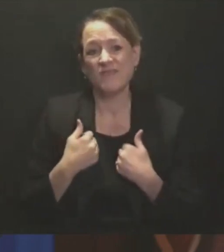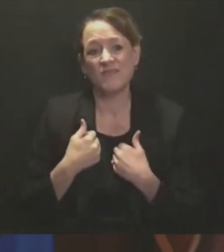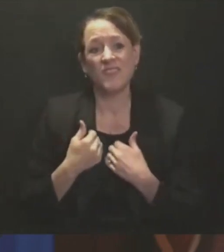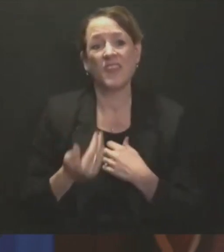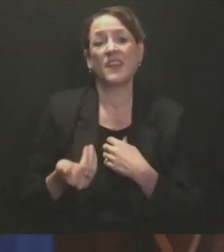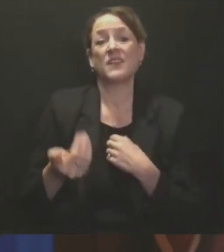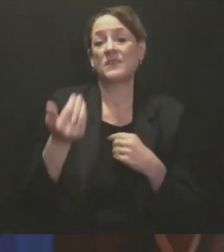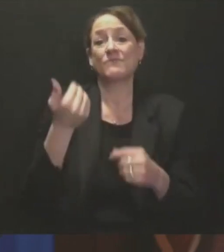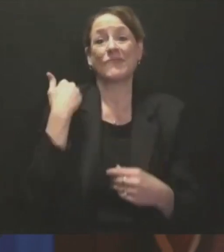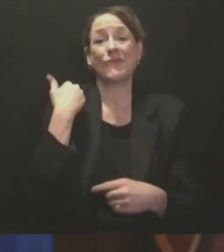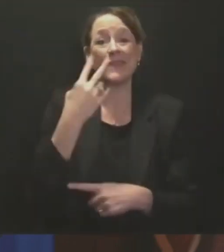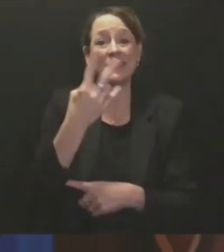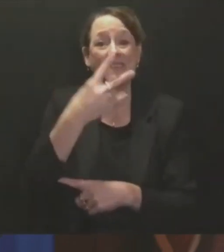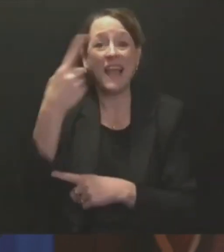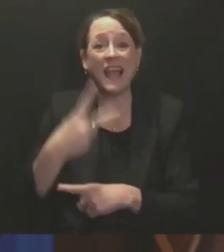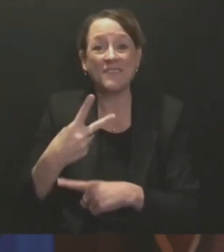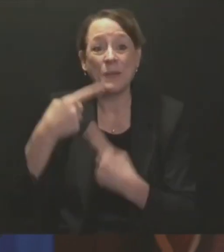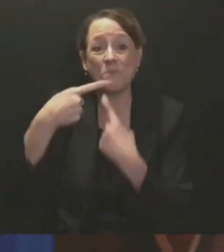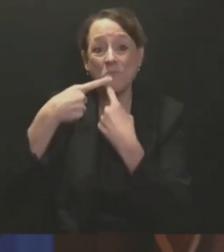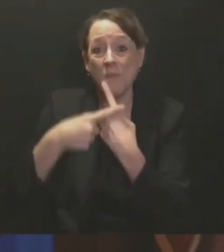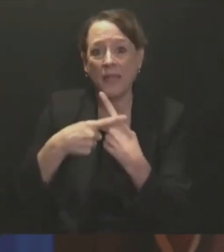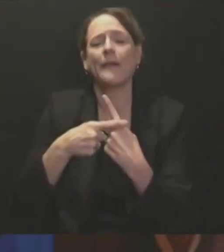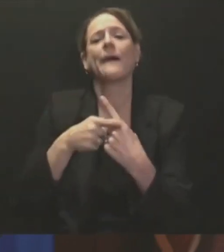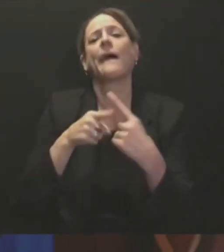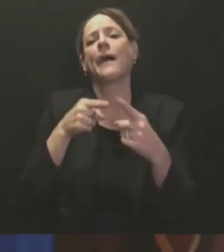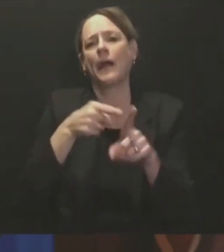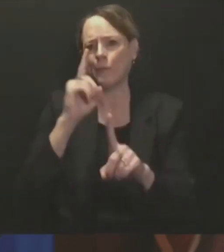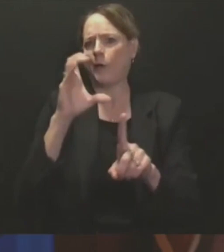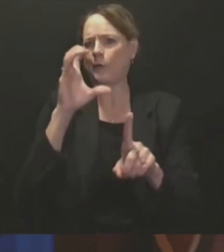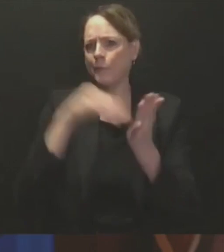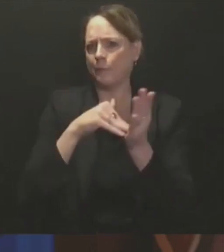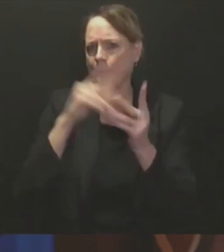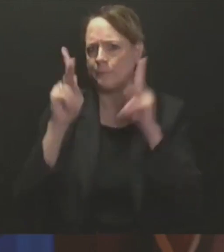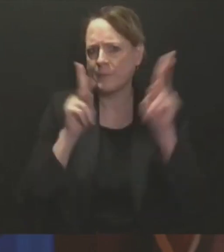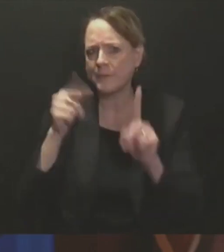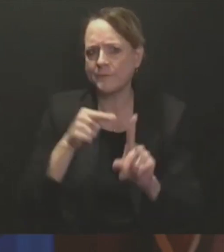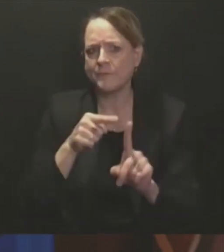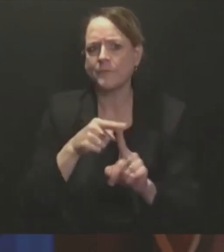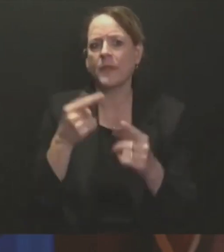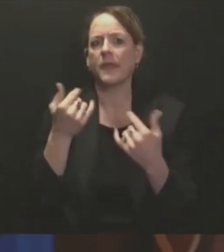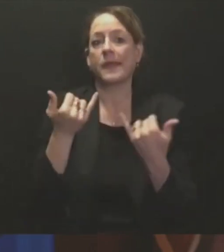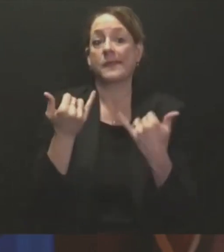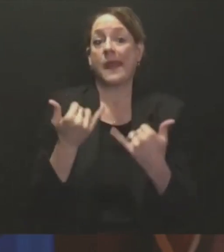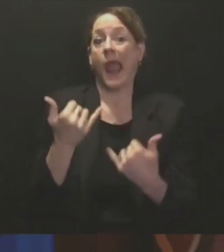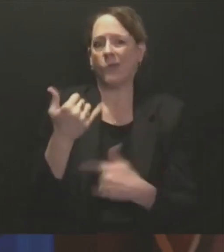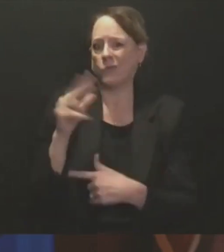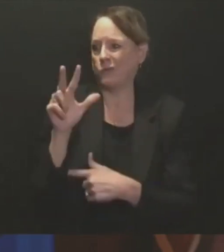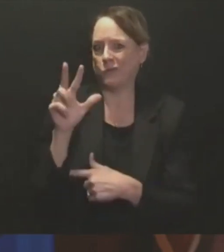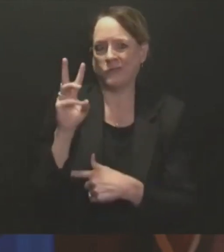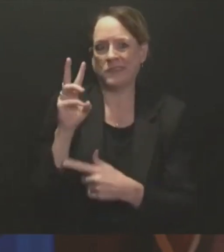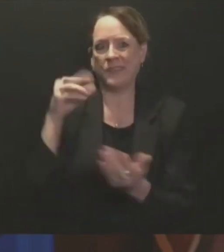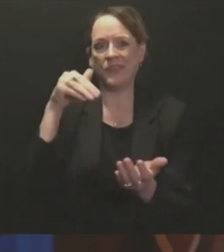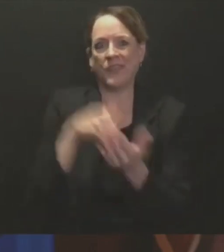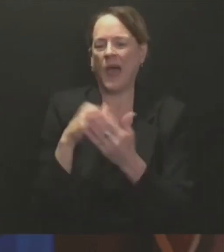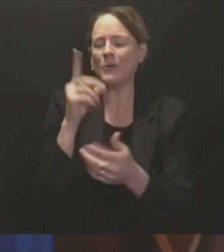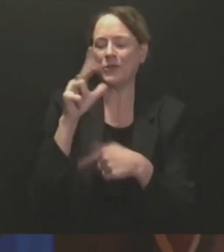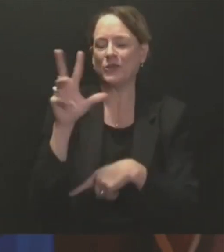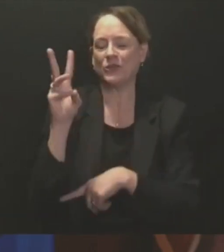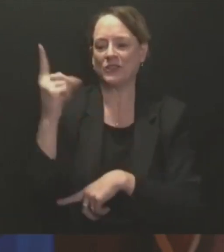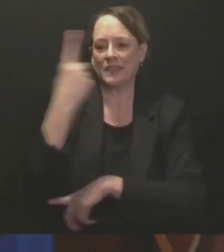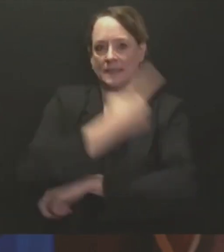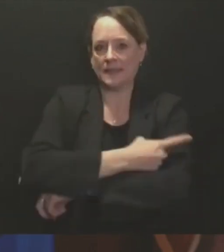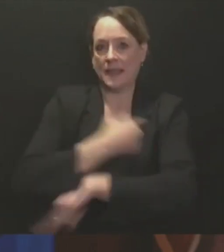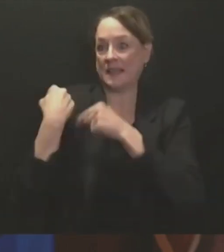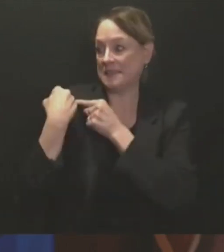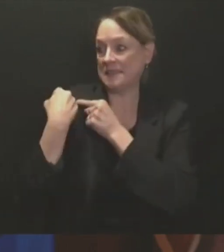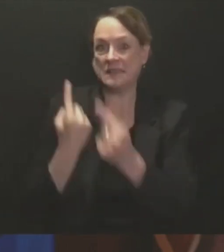took 36 days to add another 100,000. The way things are going, it will take us 20 days to reach another